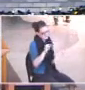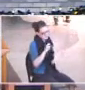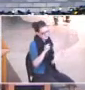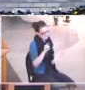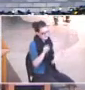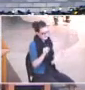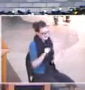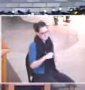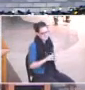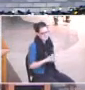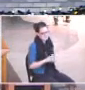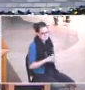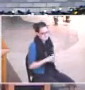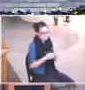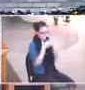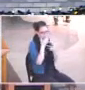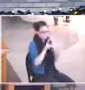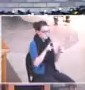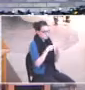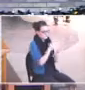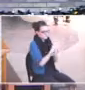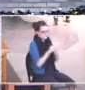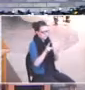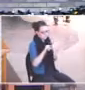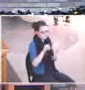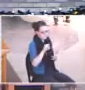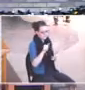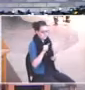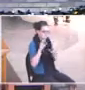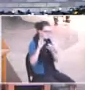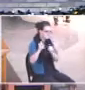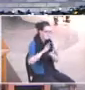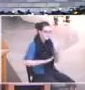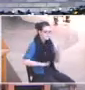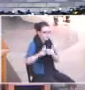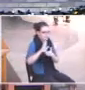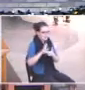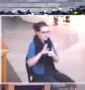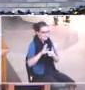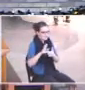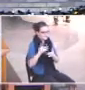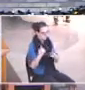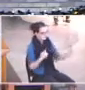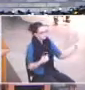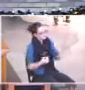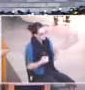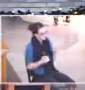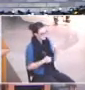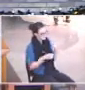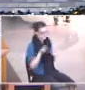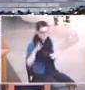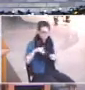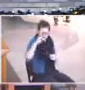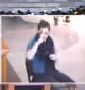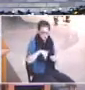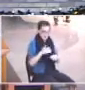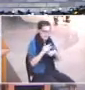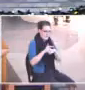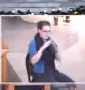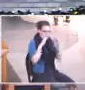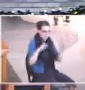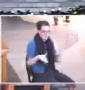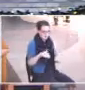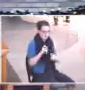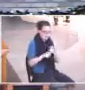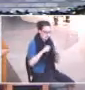The first week that Lisa went off to college, a member came up to me and said, You know, Pastor Dave, Empty Nesting, it took me exactly